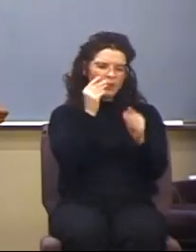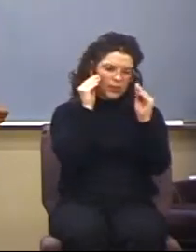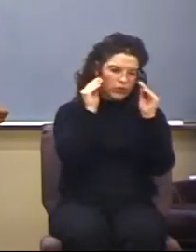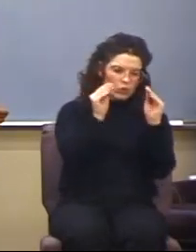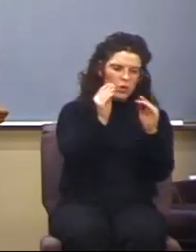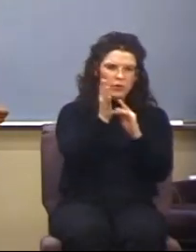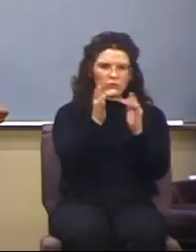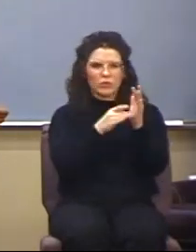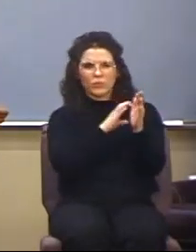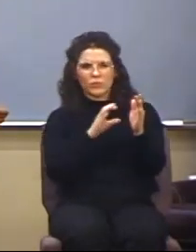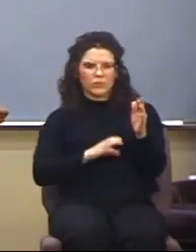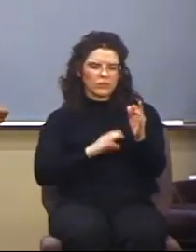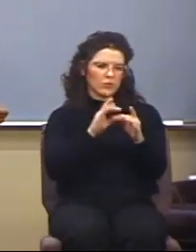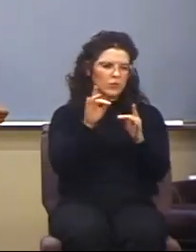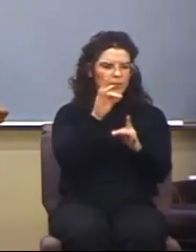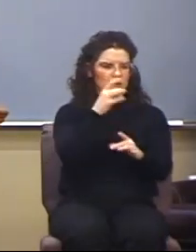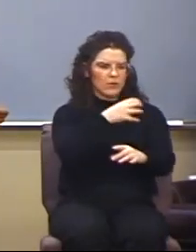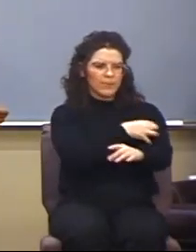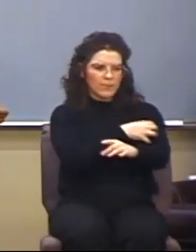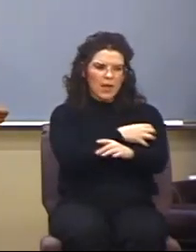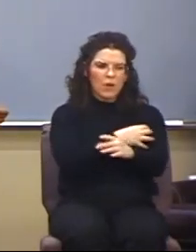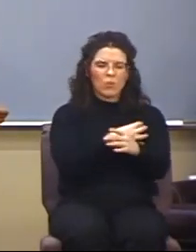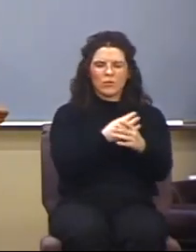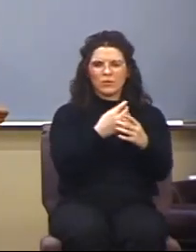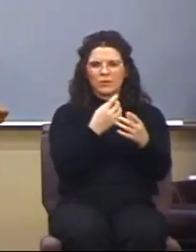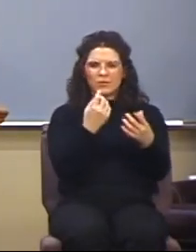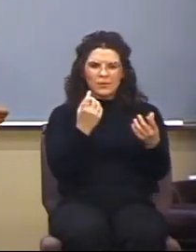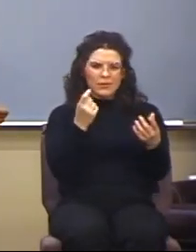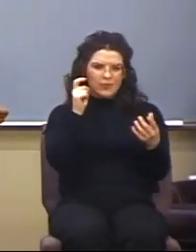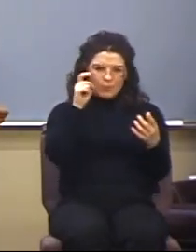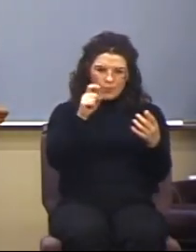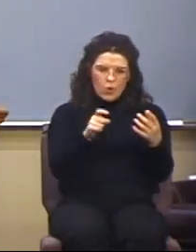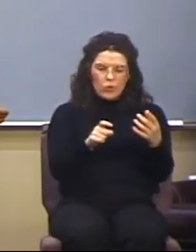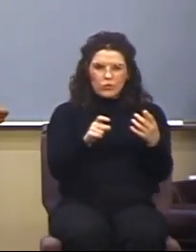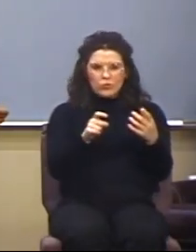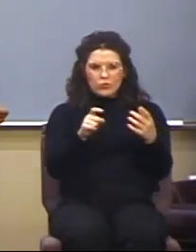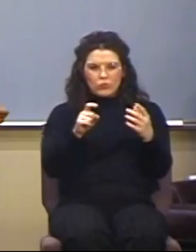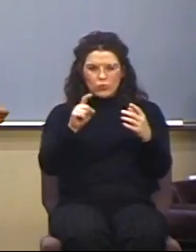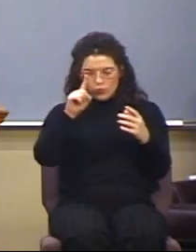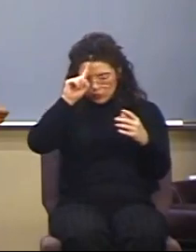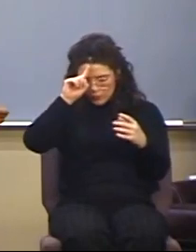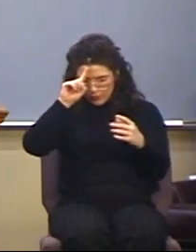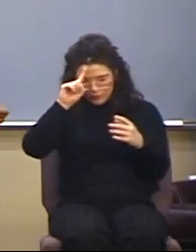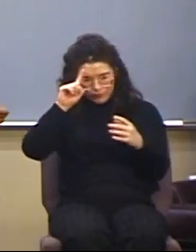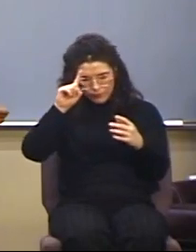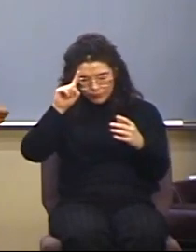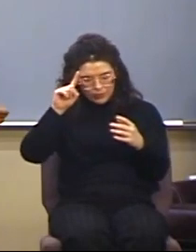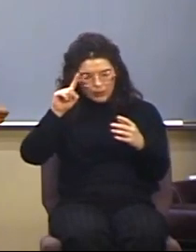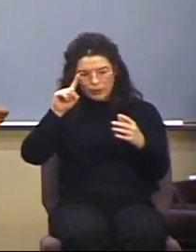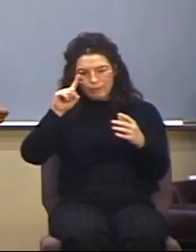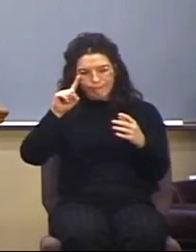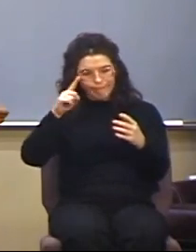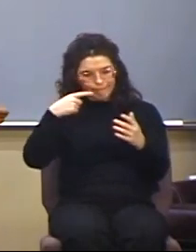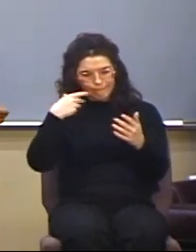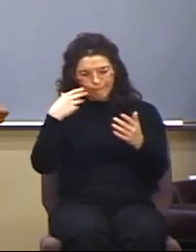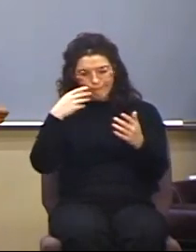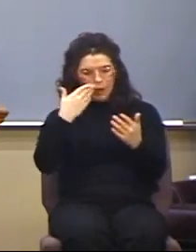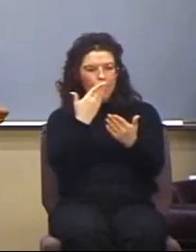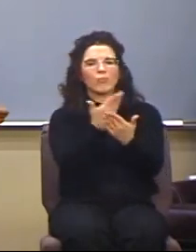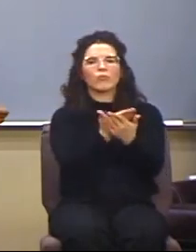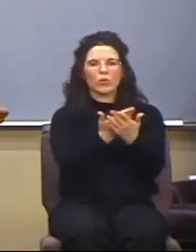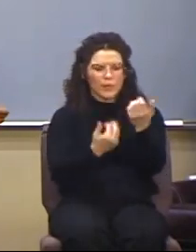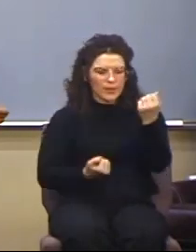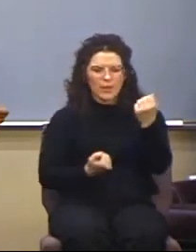the supernatural phenomenon, is intended to confirm, is message. In the Bible,